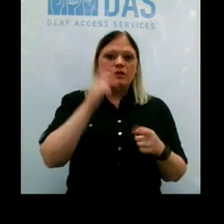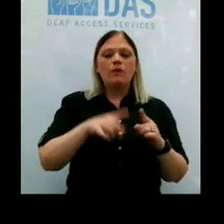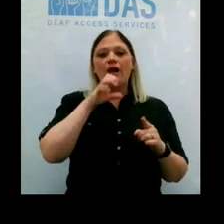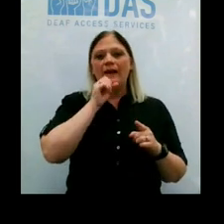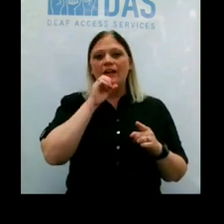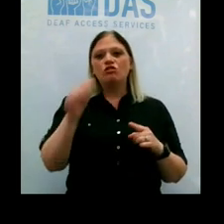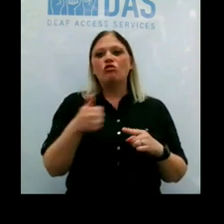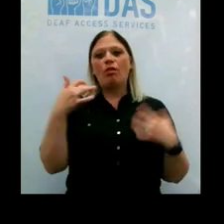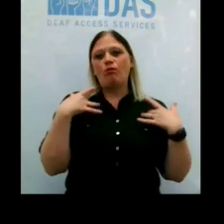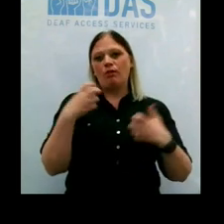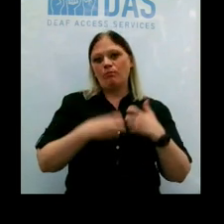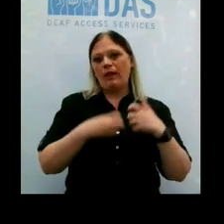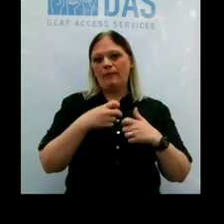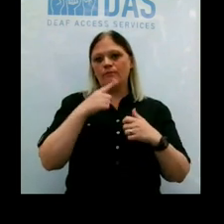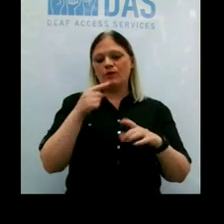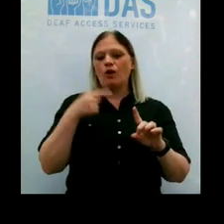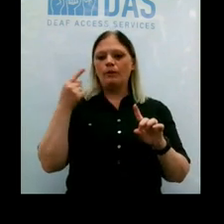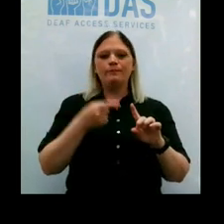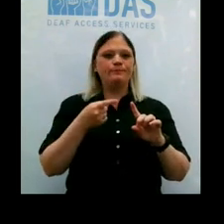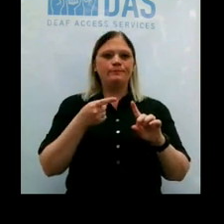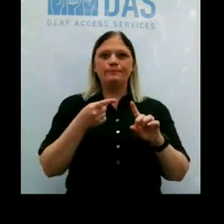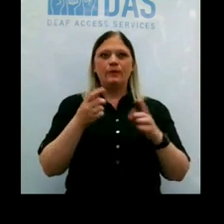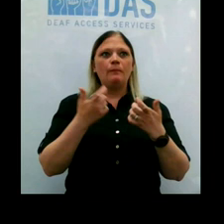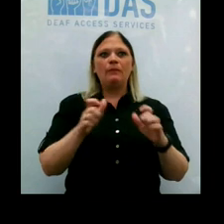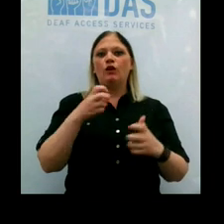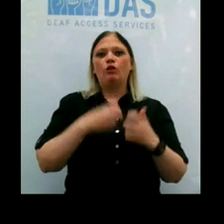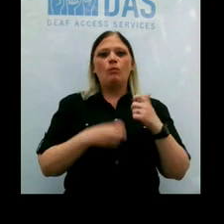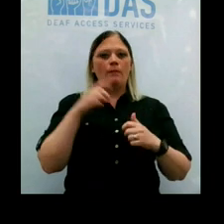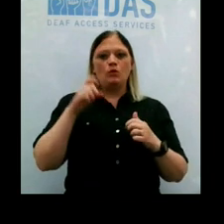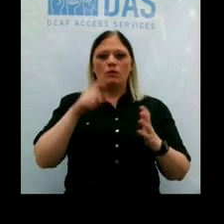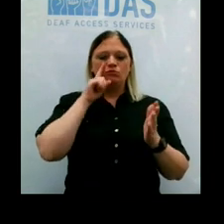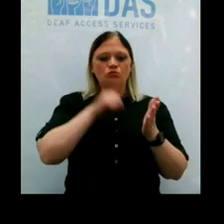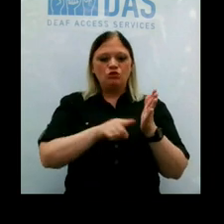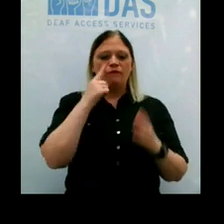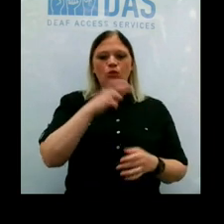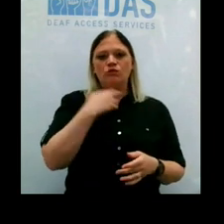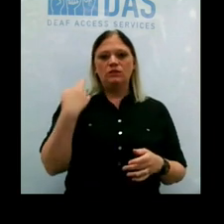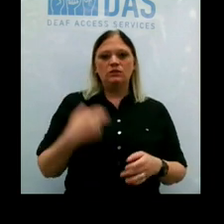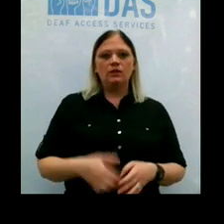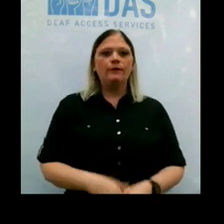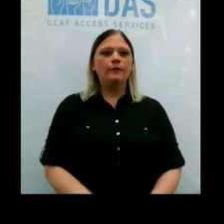other chronic conditions are the bigger picture that we have to look at in terms of risk.